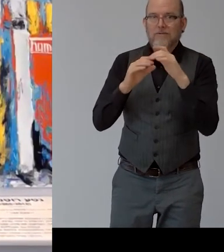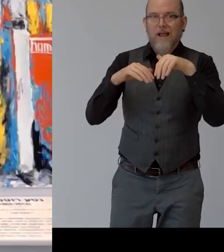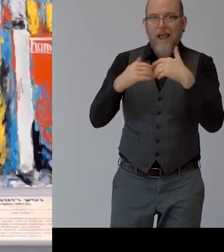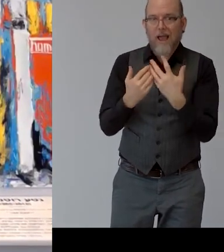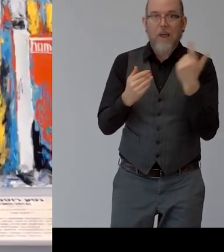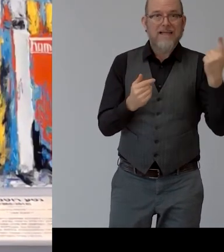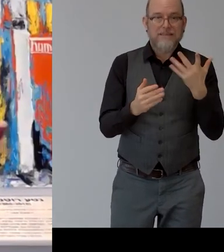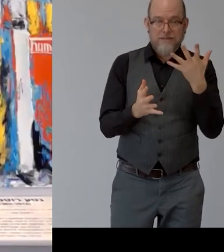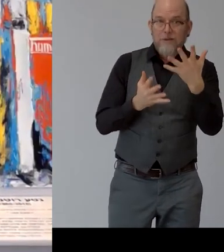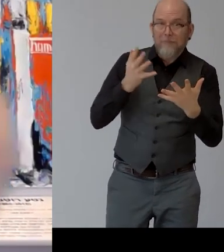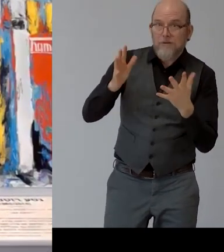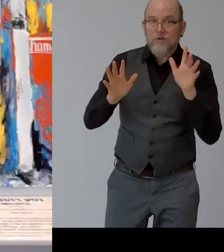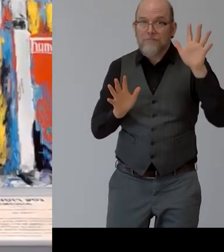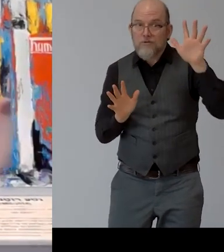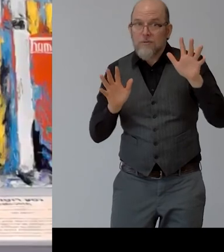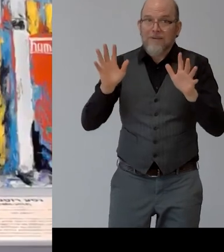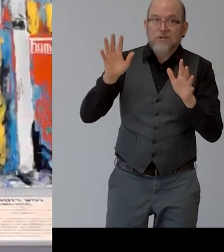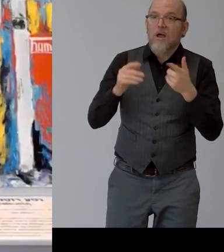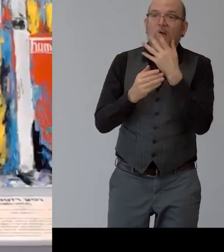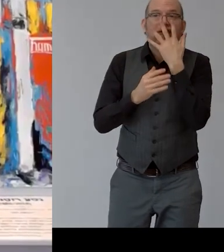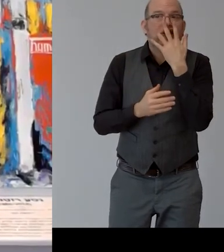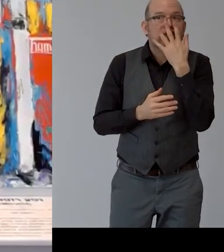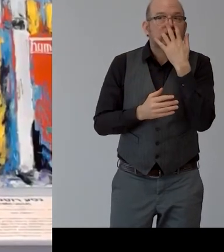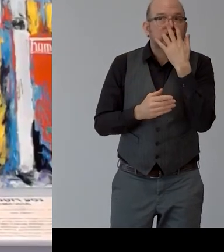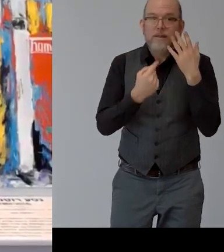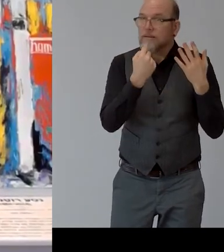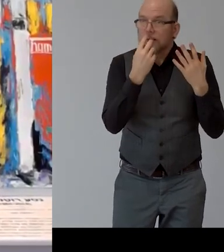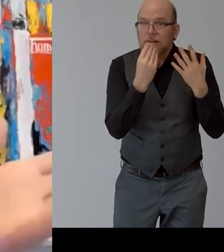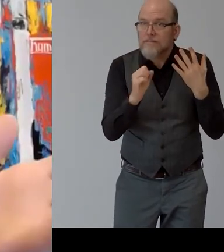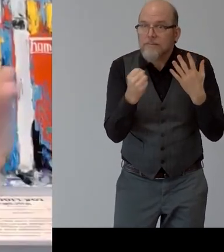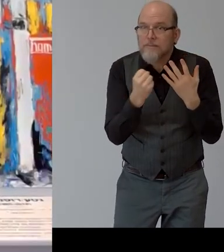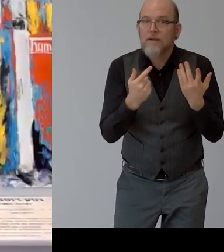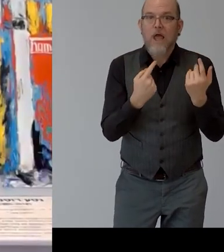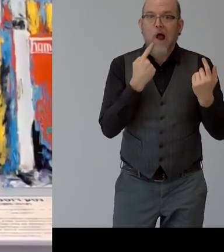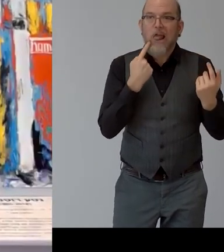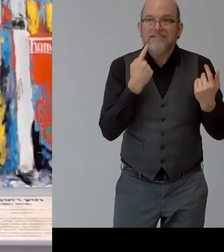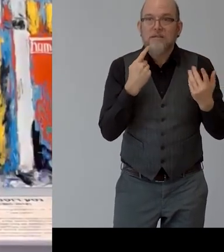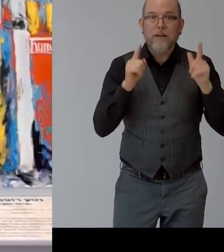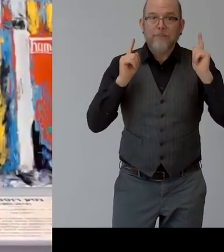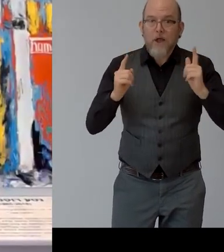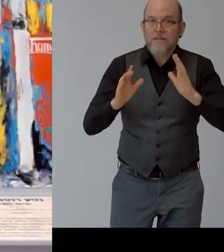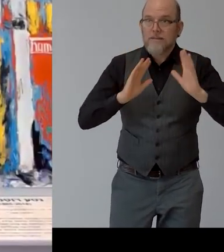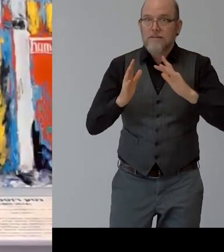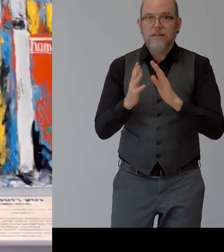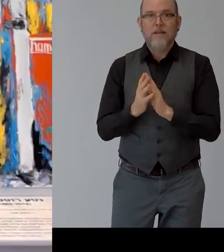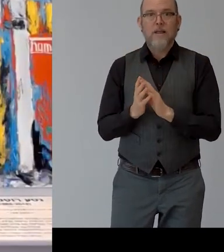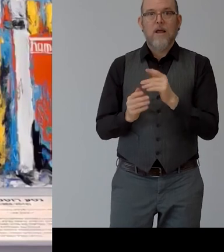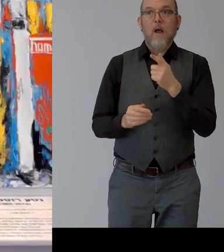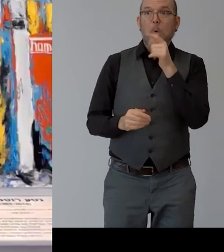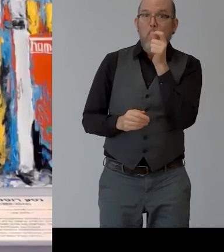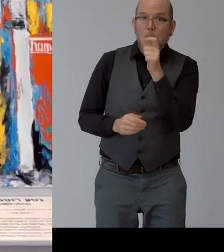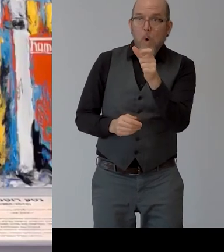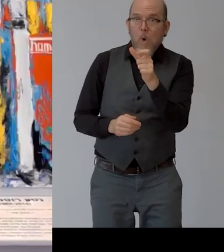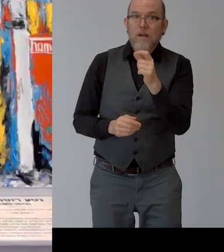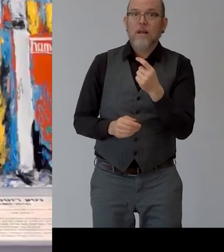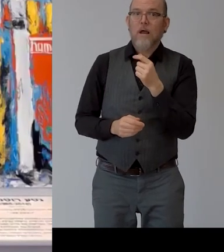and i go like this it's very very difficult to do that you will catch one word but not catch four others so the communication